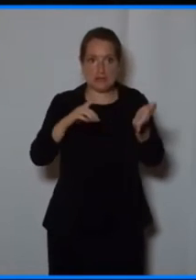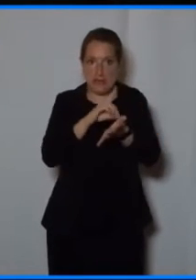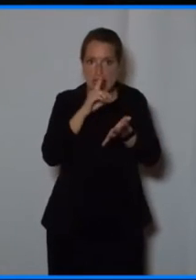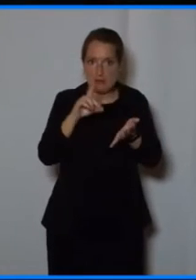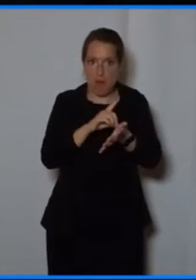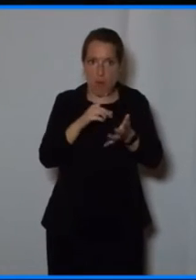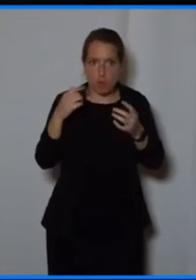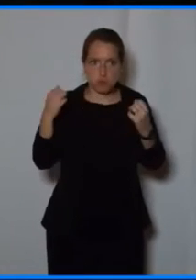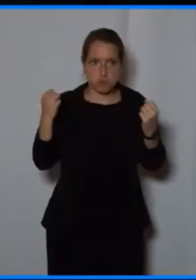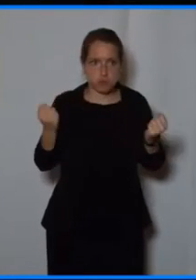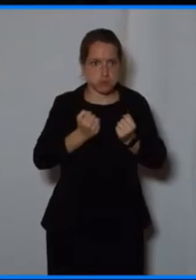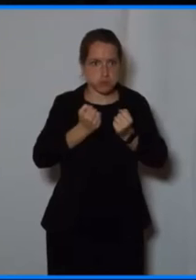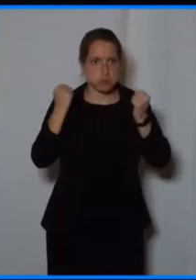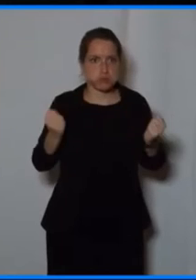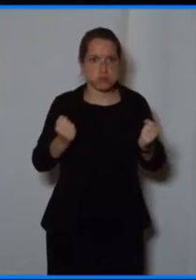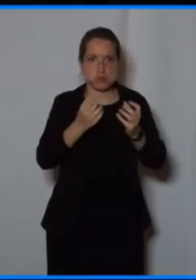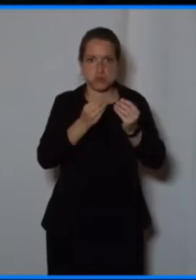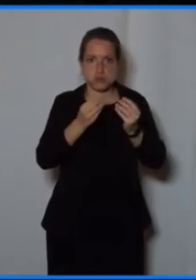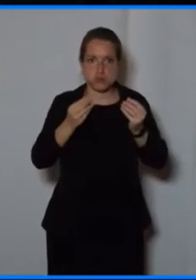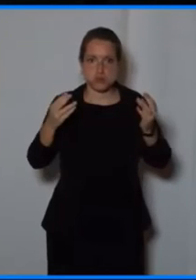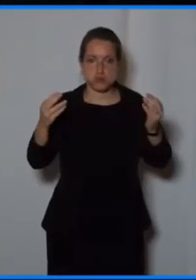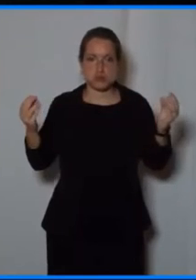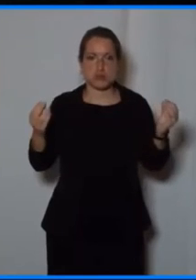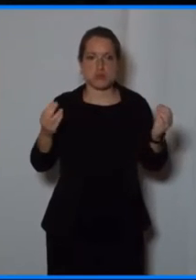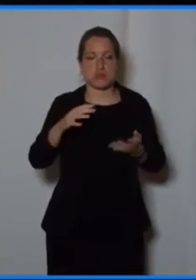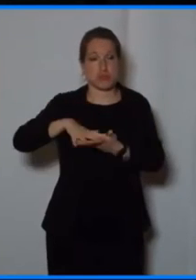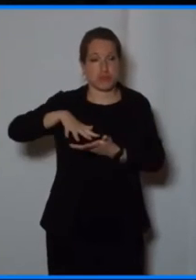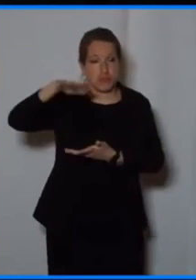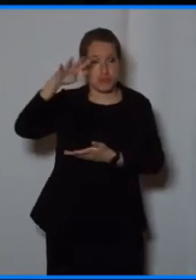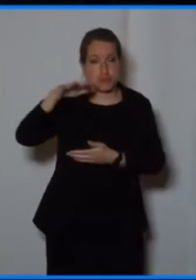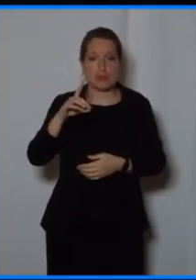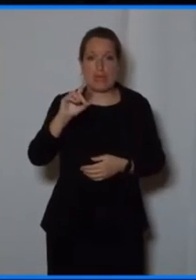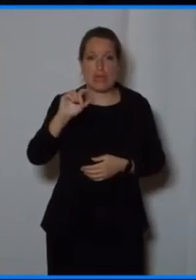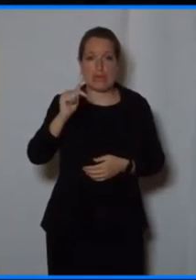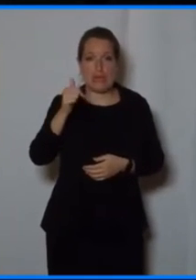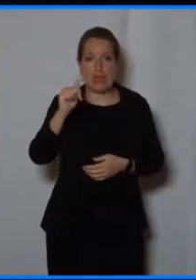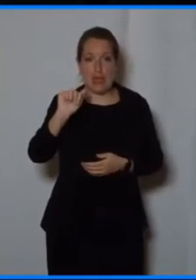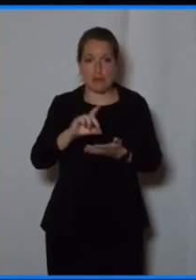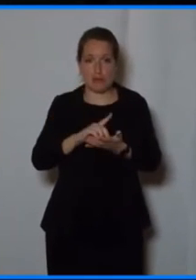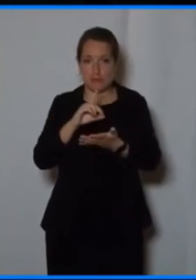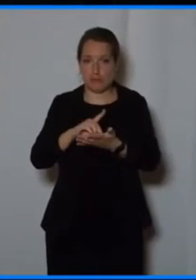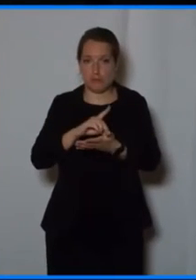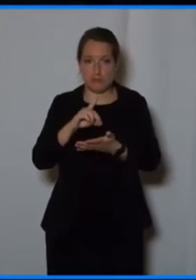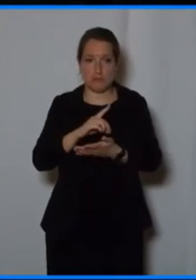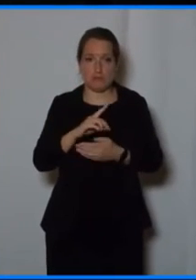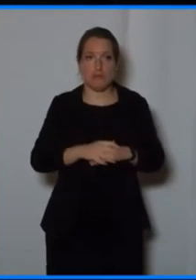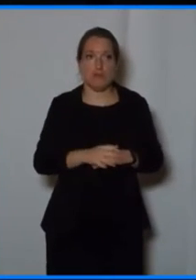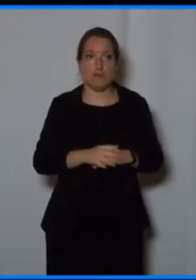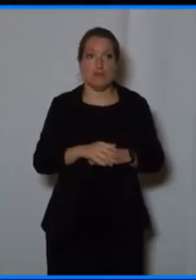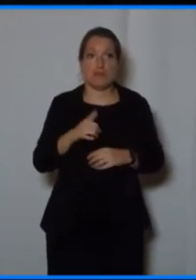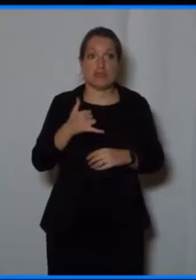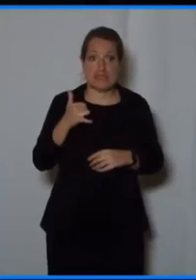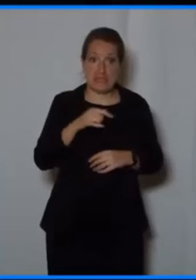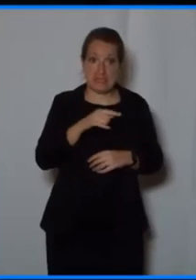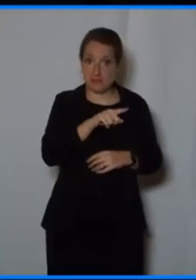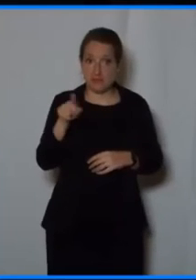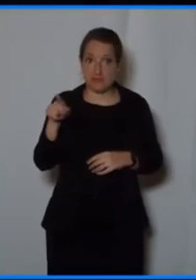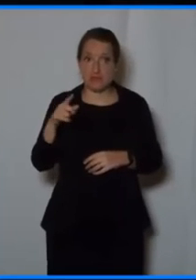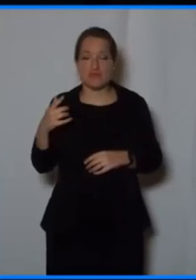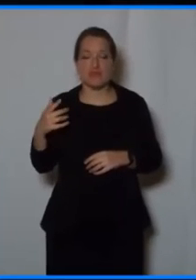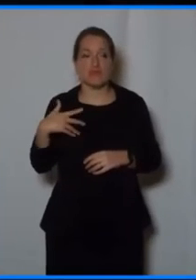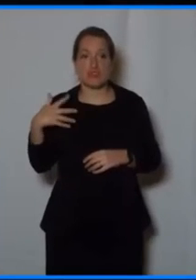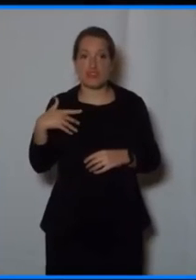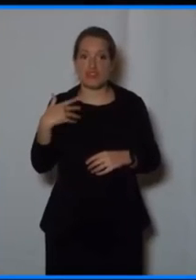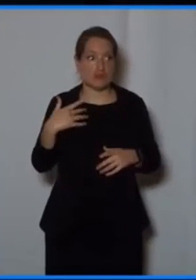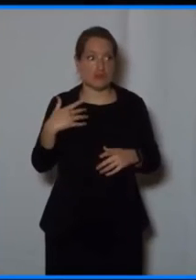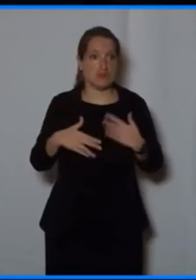And if you want to develop a vibrant economy for the 21st century, you need good computers, you need data